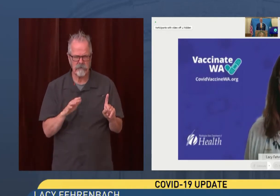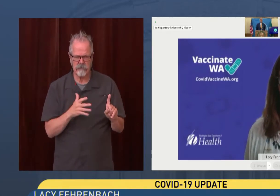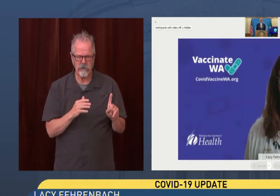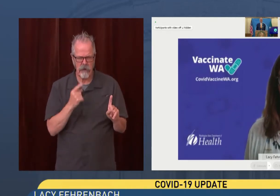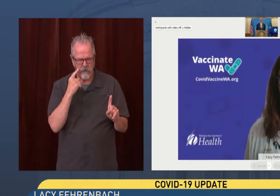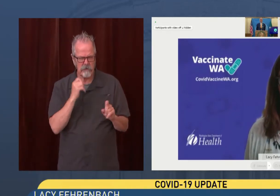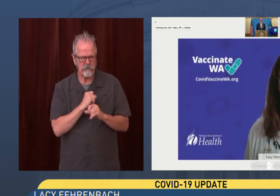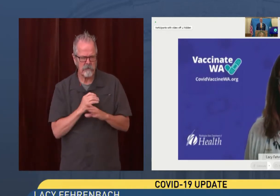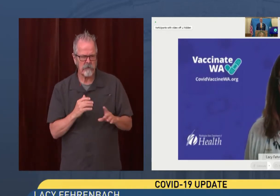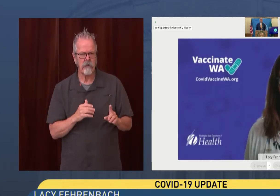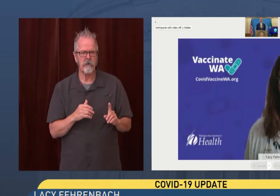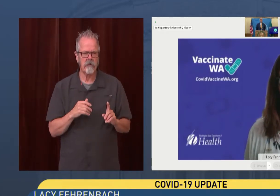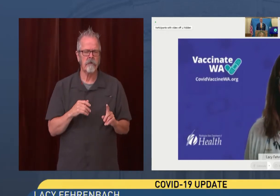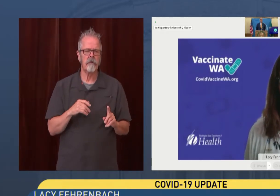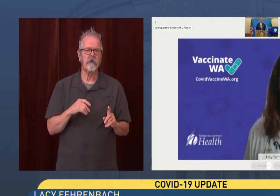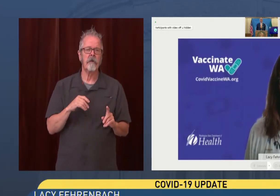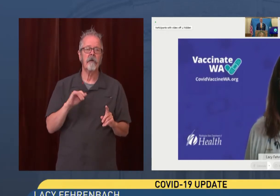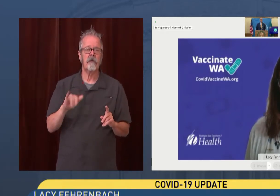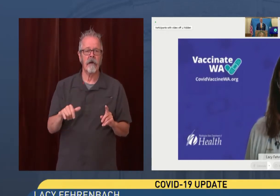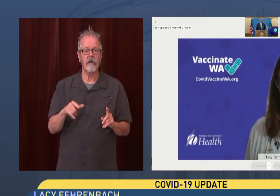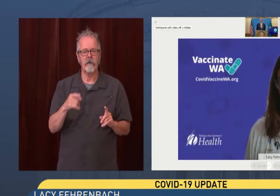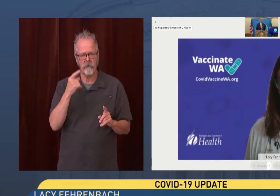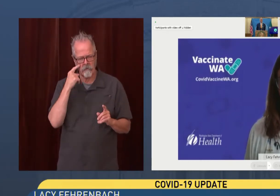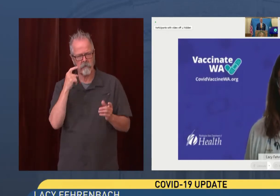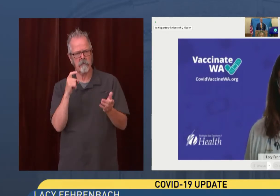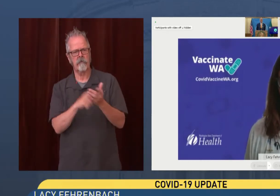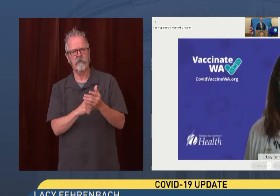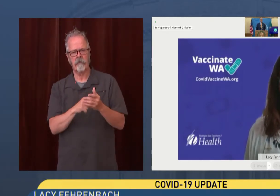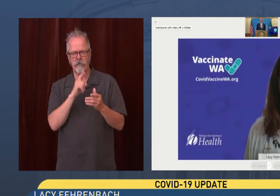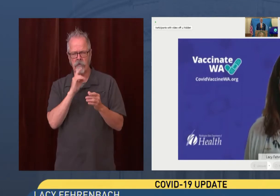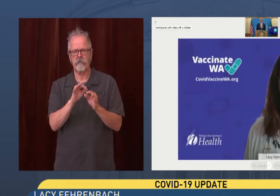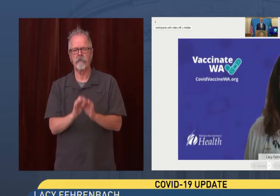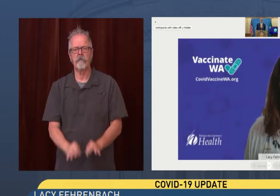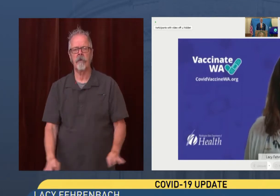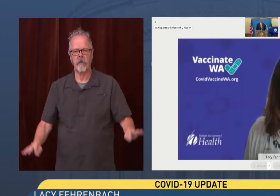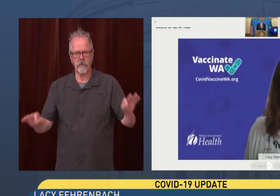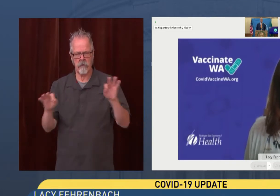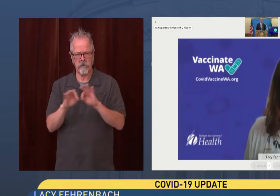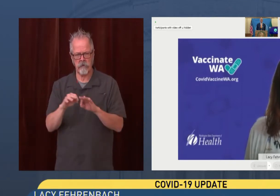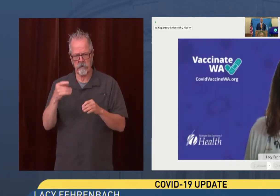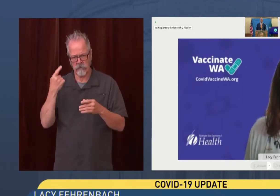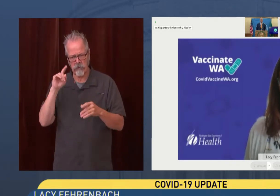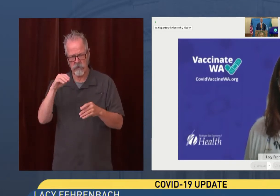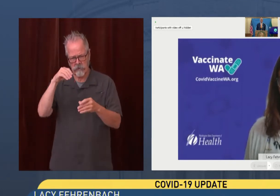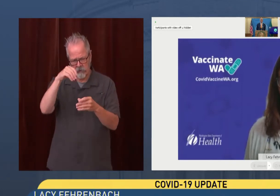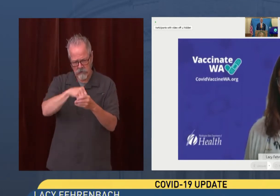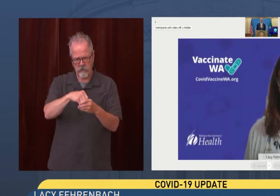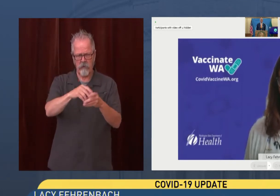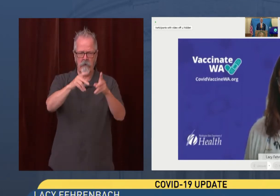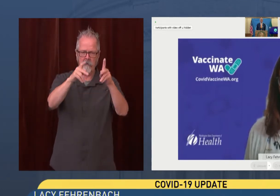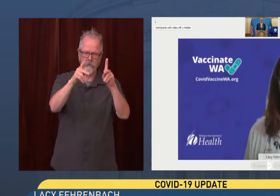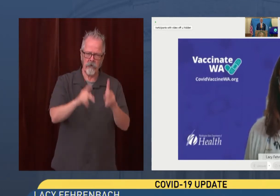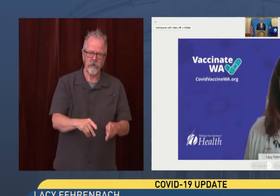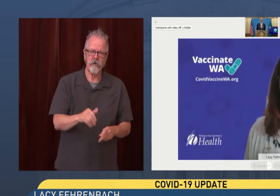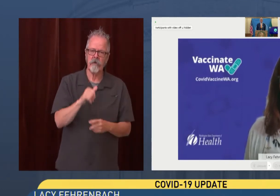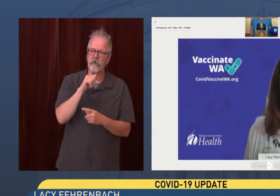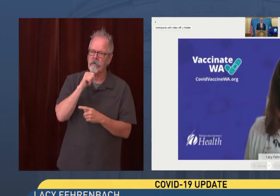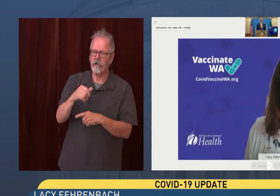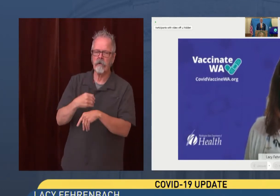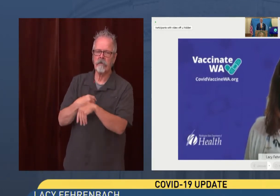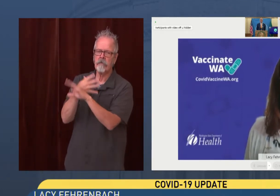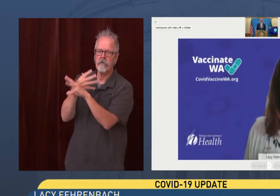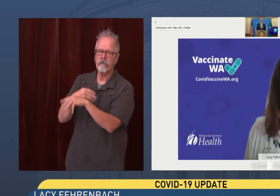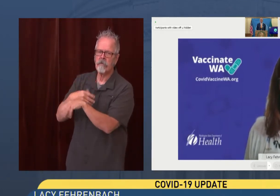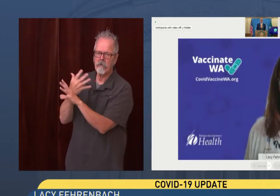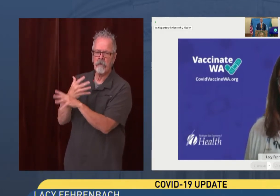who want it. This is a recognition of the value of in-person instruction and not a change from the guidance we released in